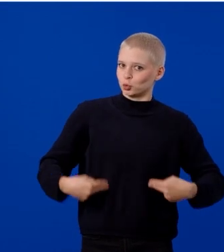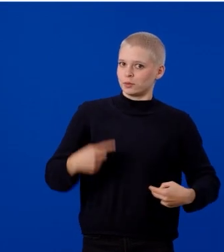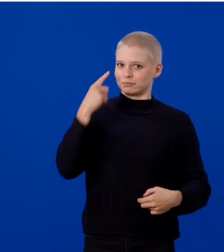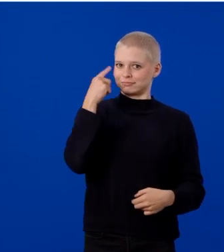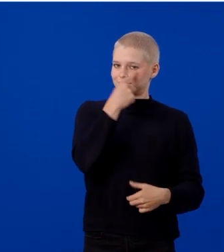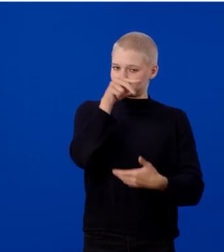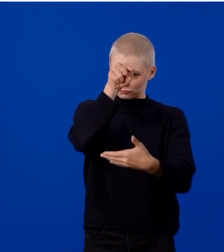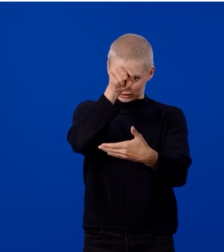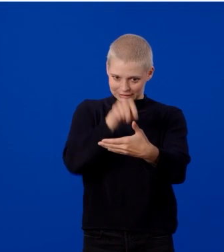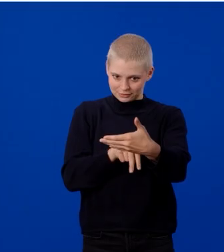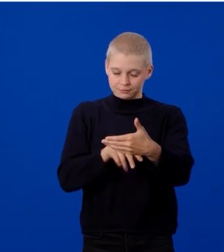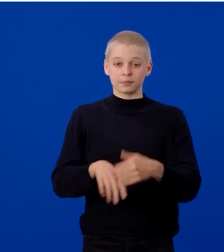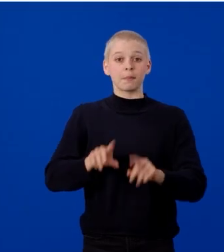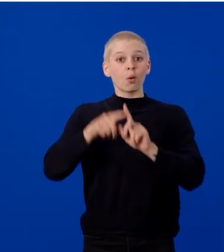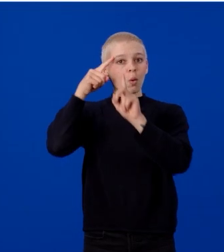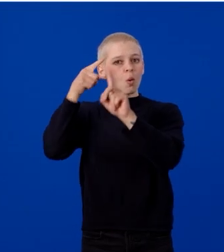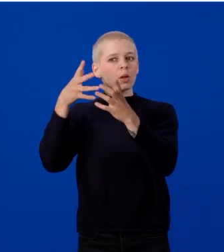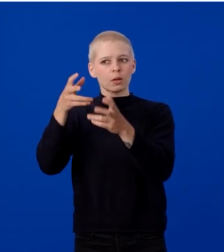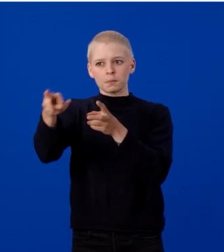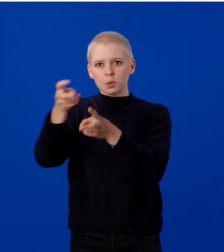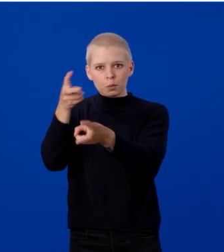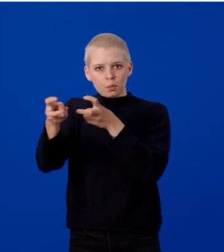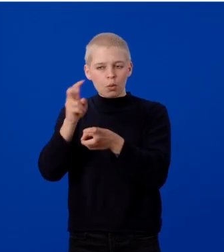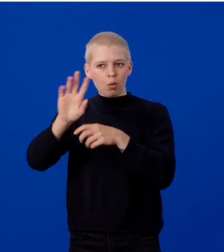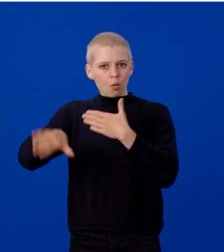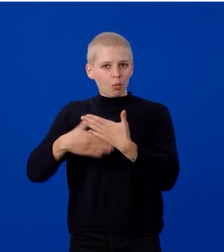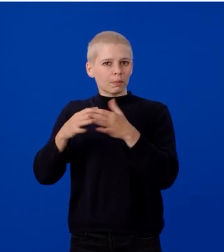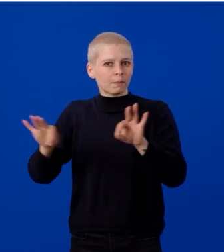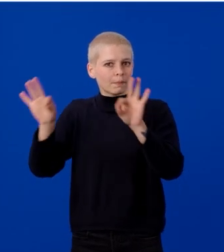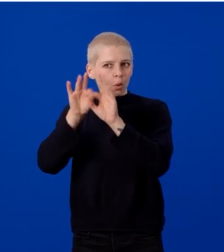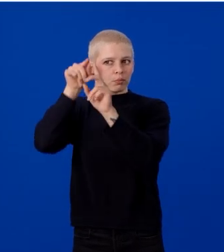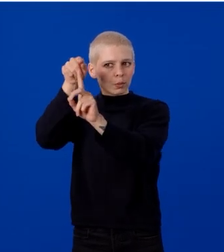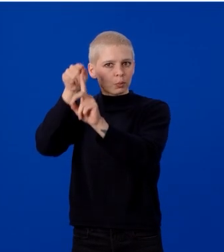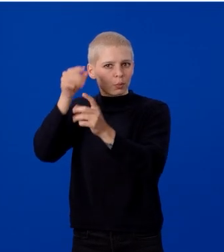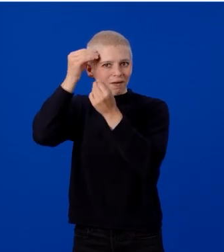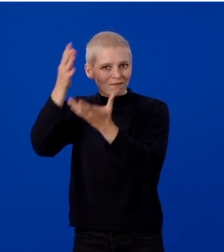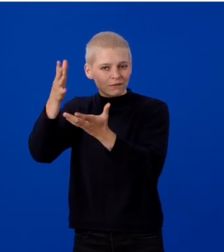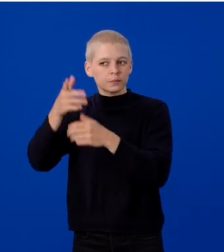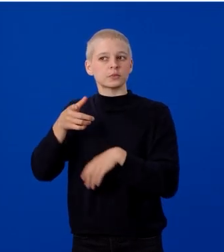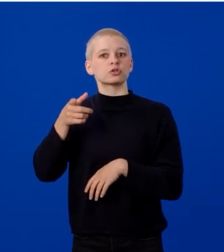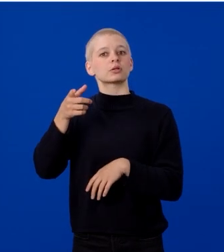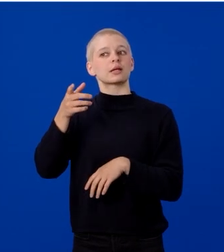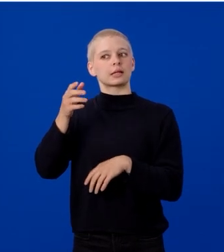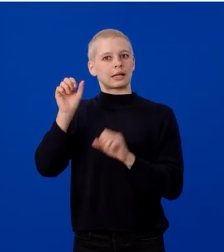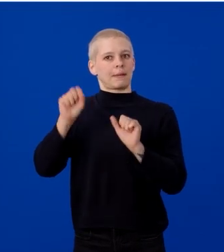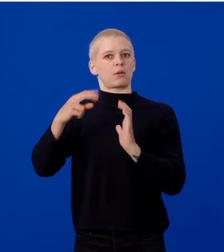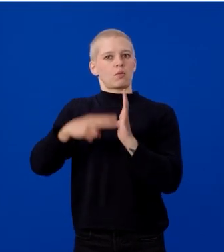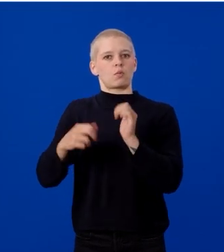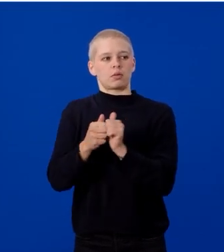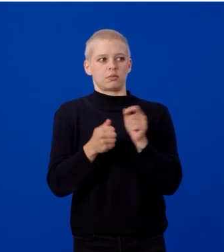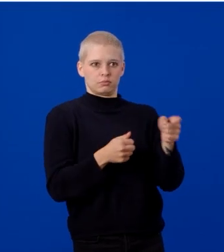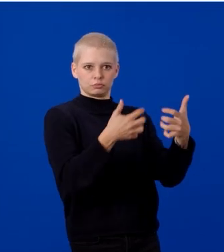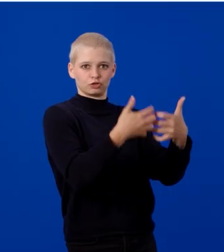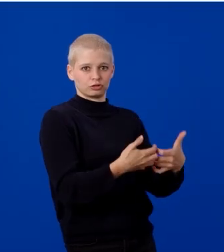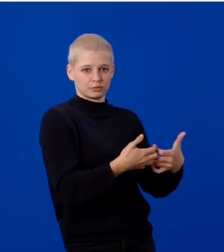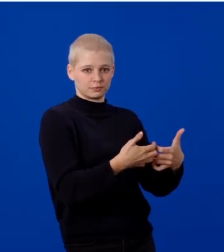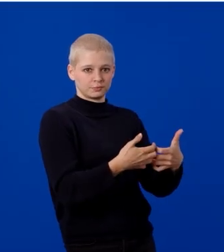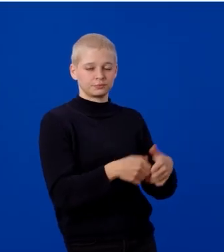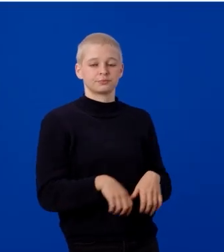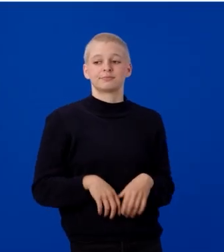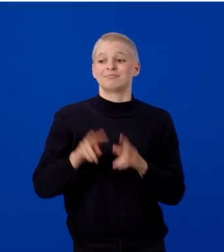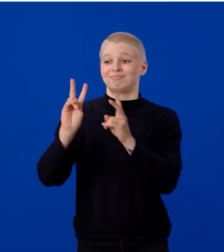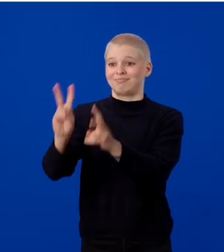is to extract every relevant piece of information and make it machine-readable. Extraction